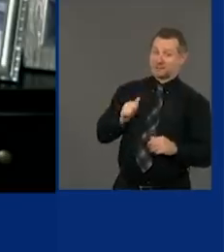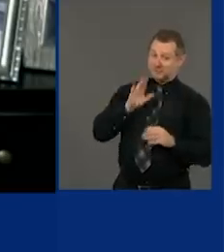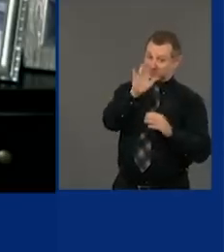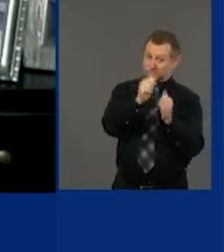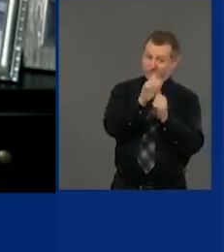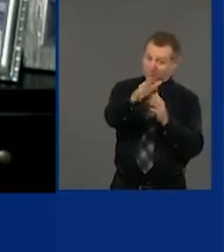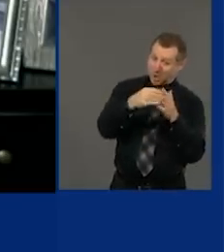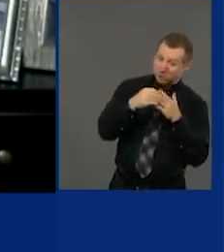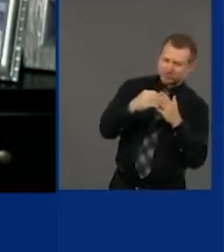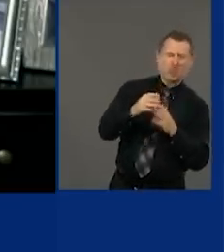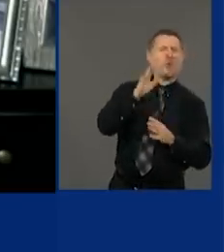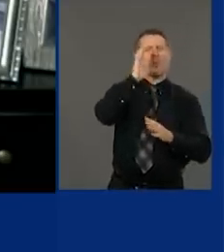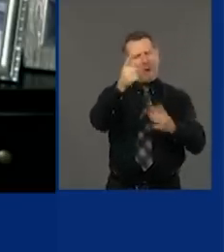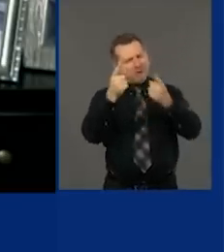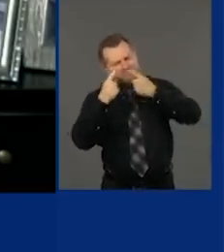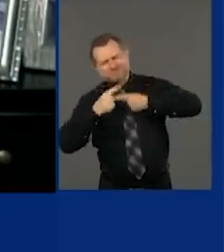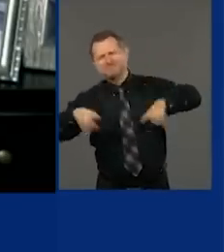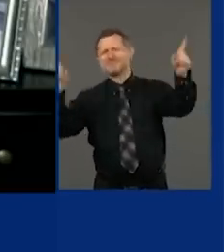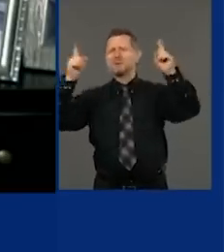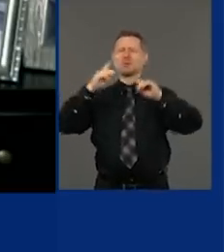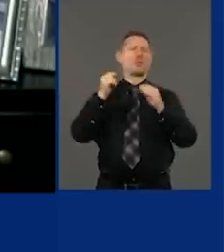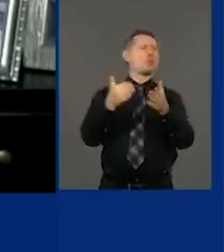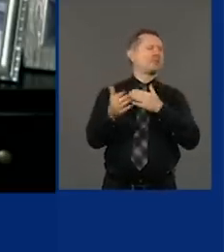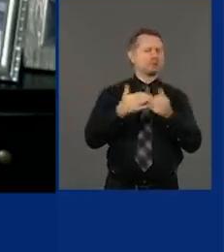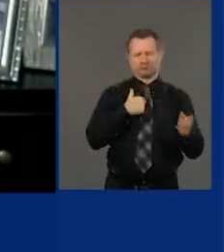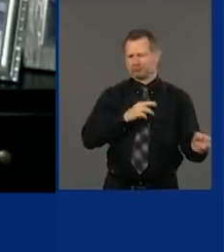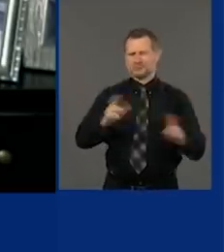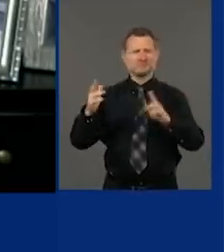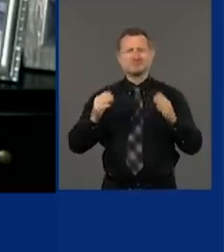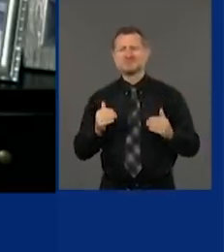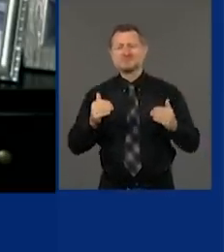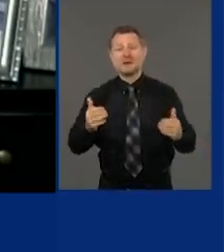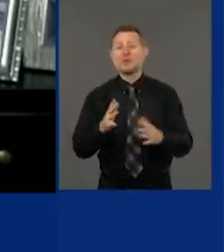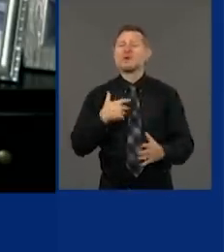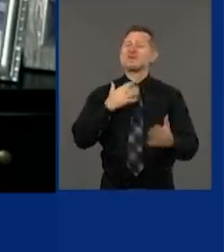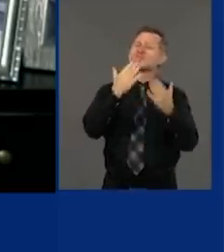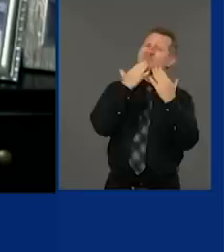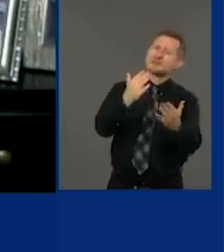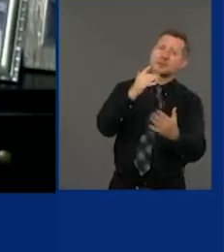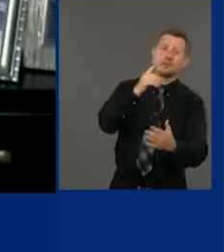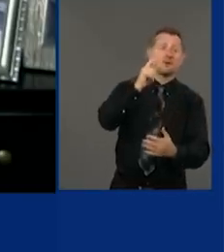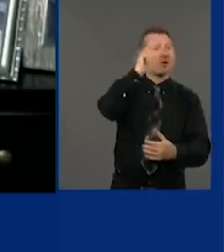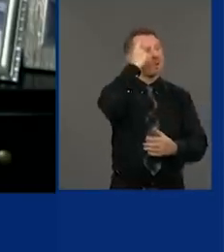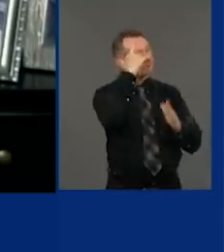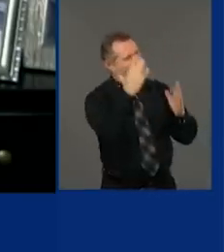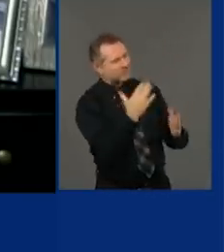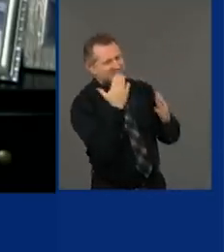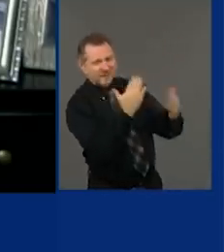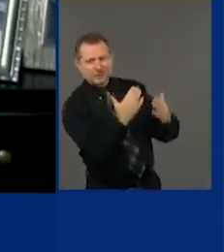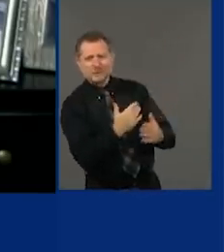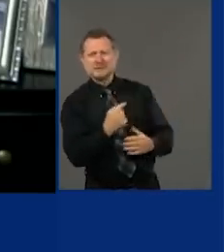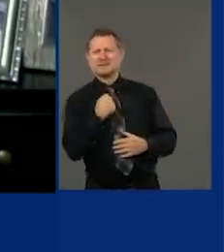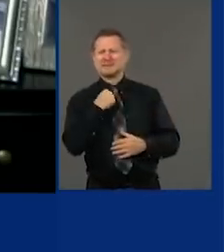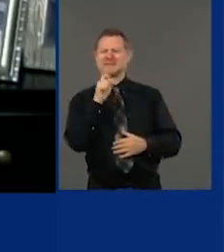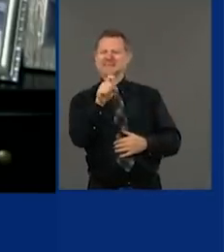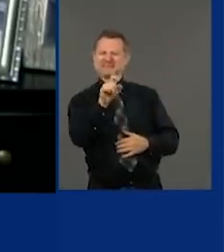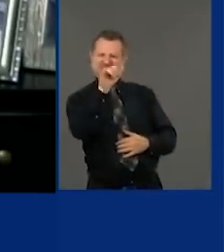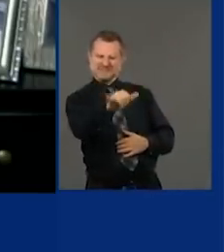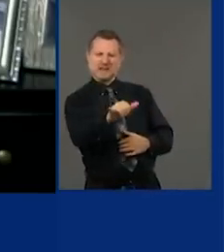quickly and anything we can do, we stand ready. Thank you, Governor. And that's exactly what we need assistance with.